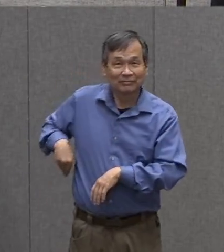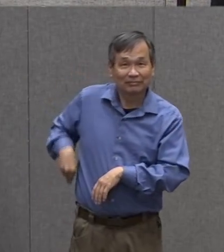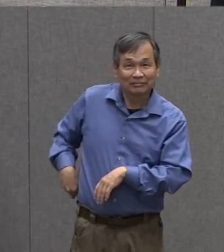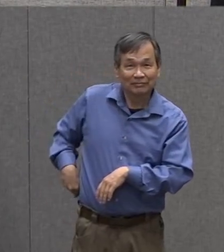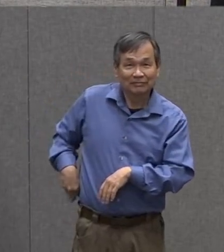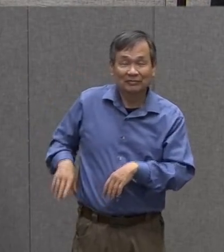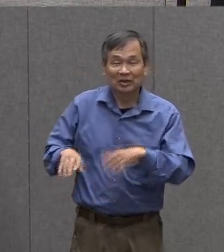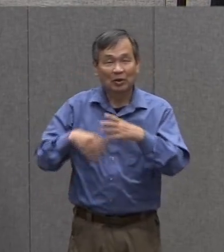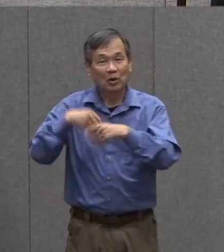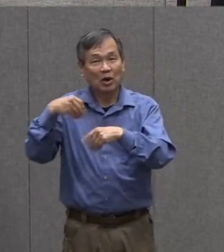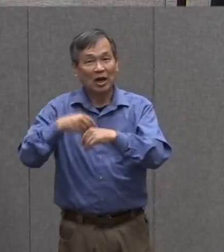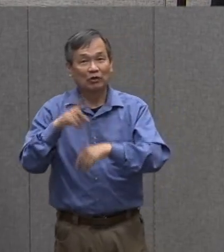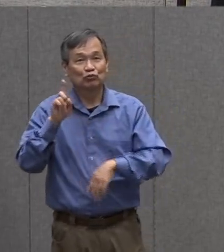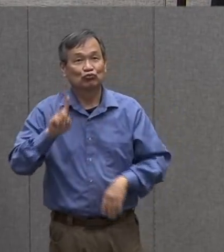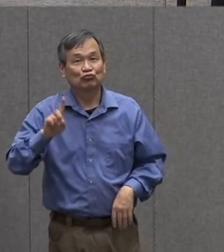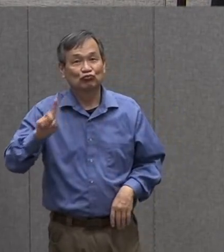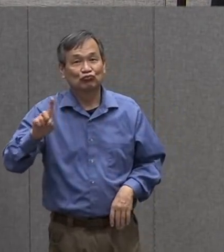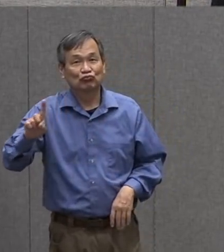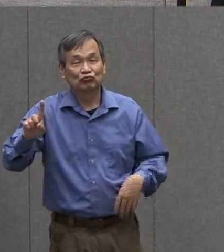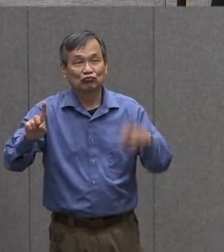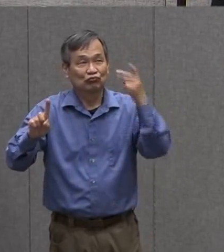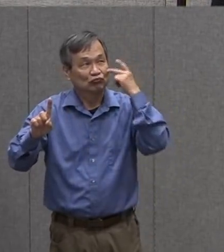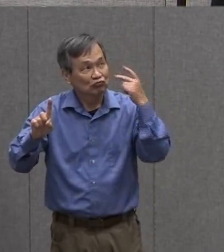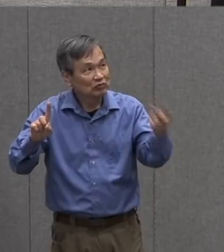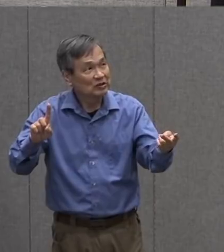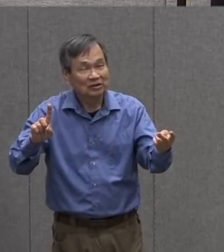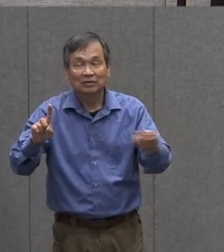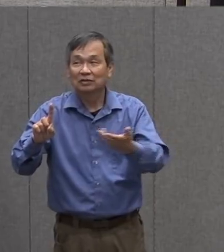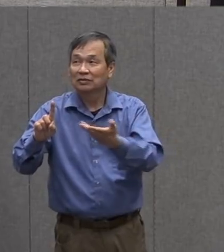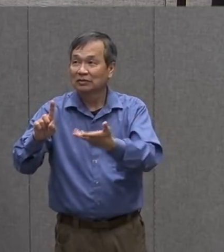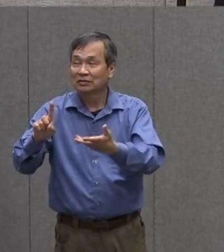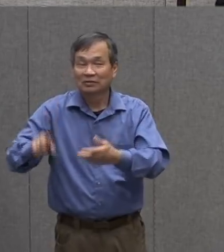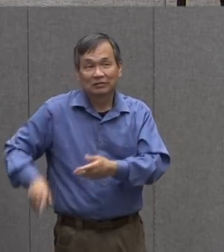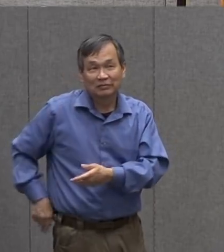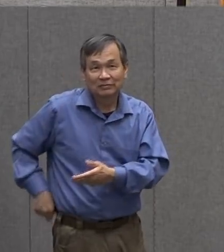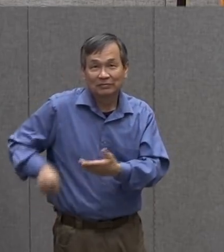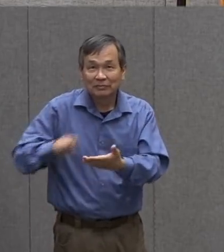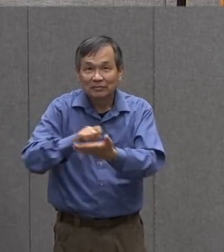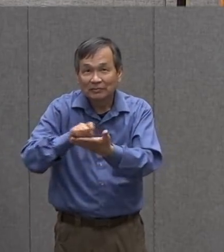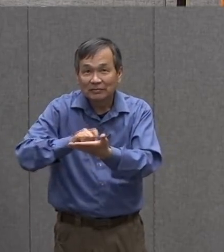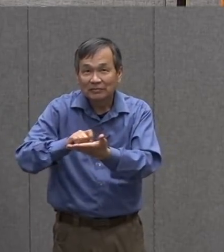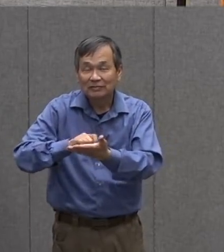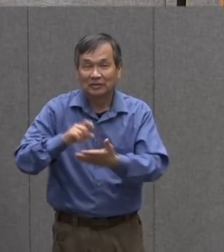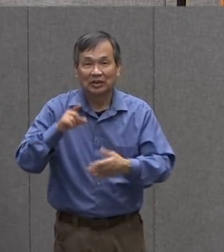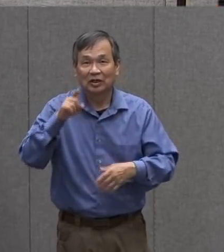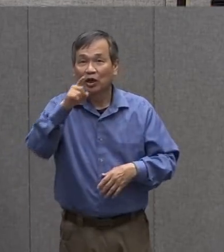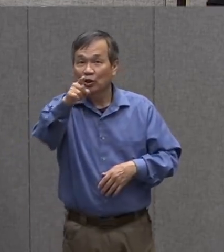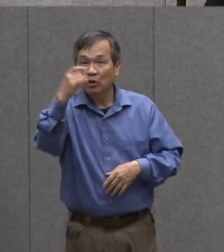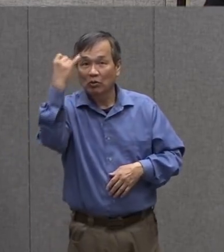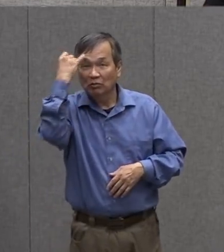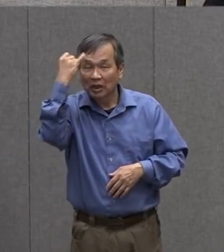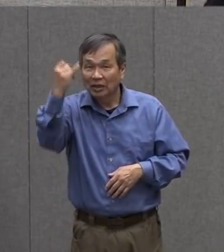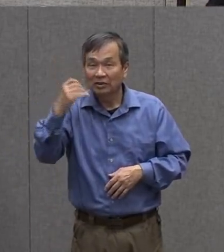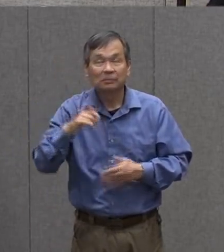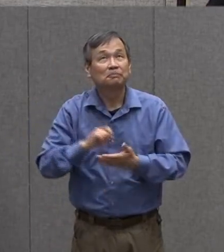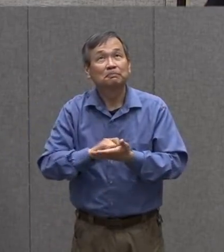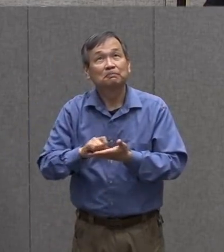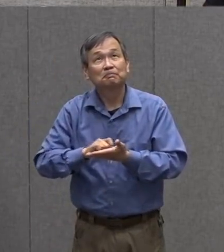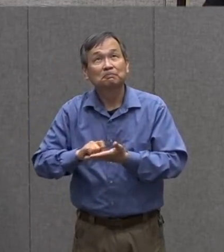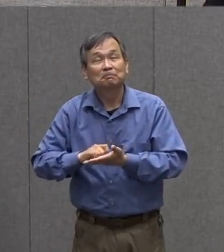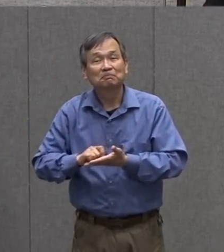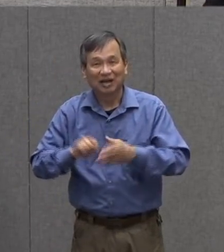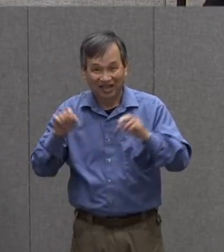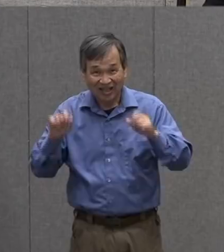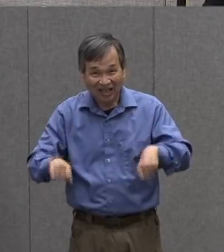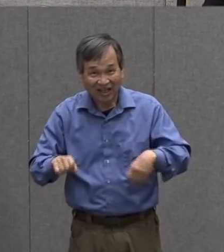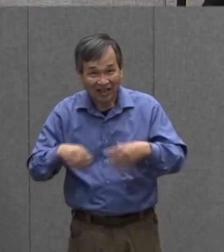record what you see or what you're thinking about when you're